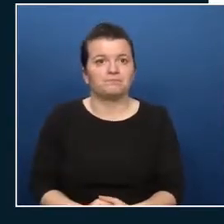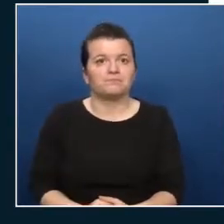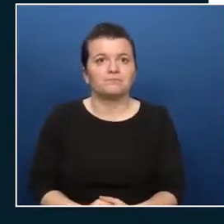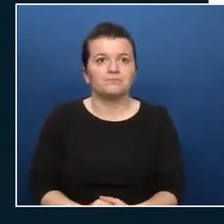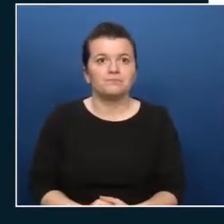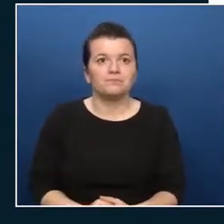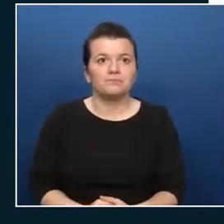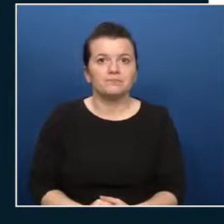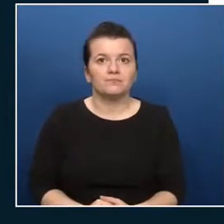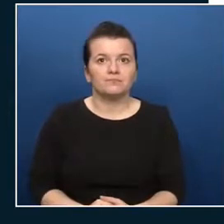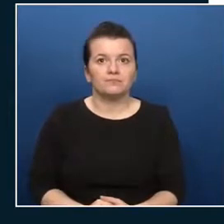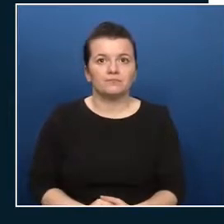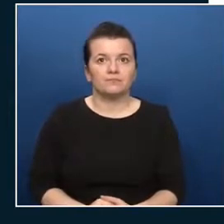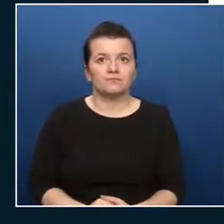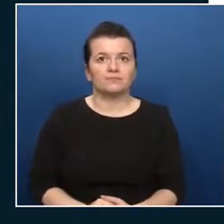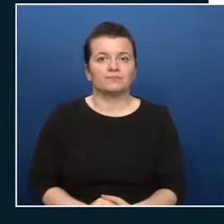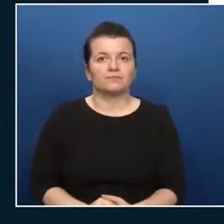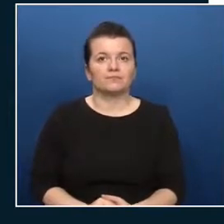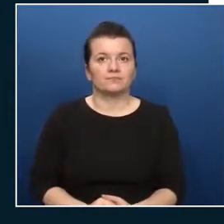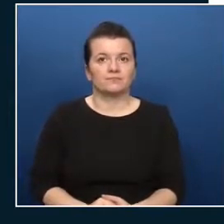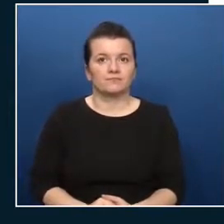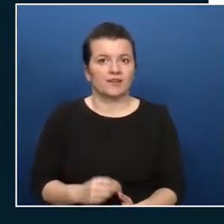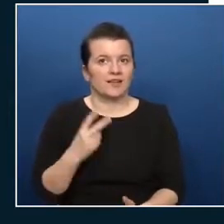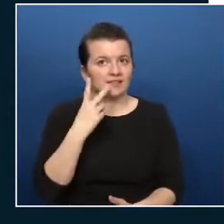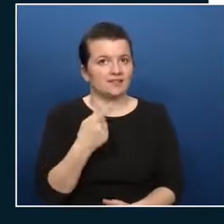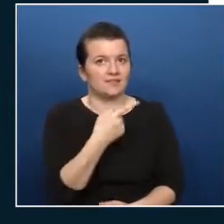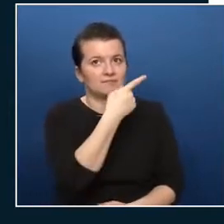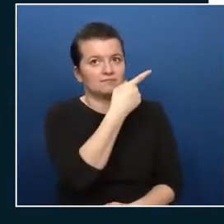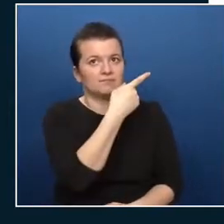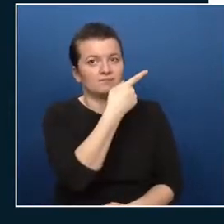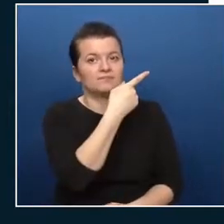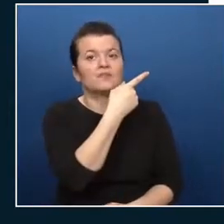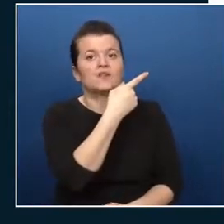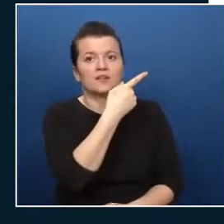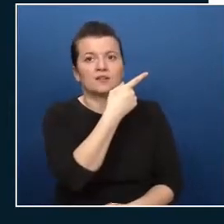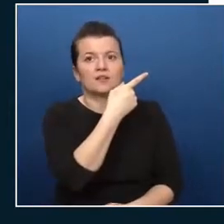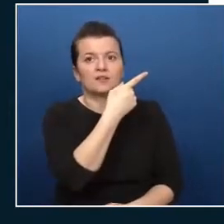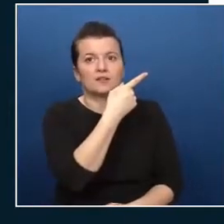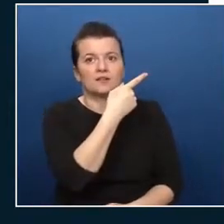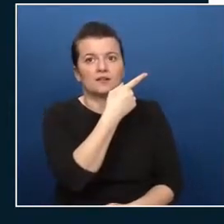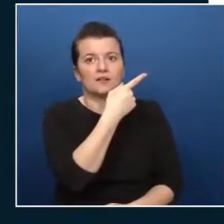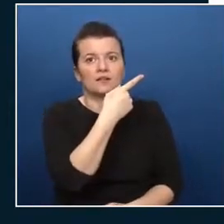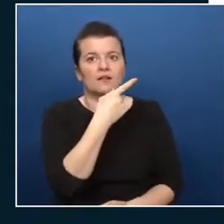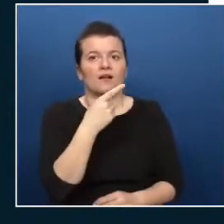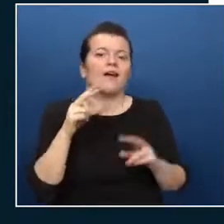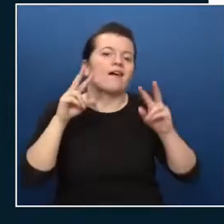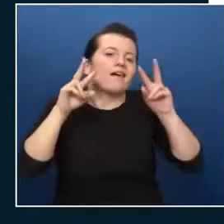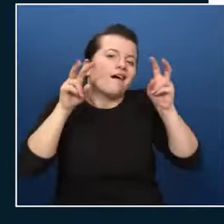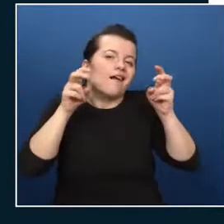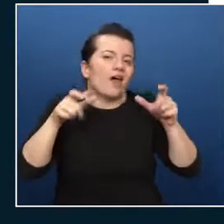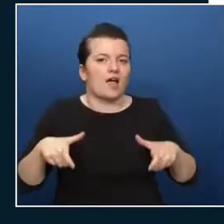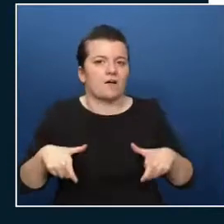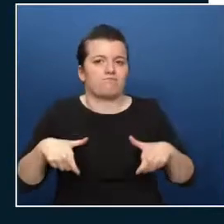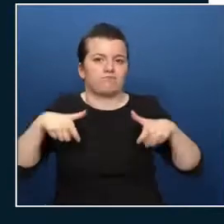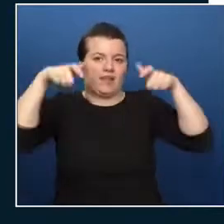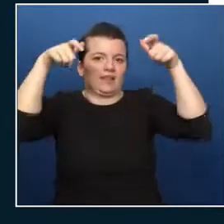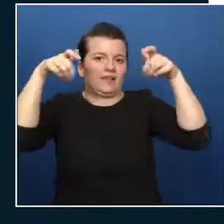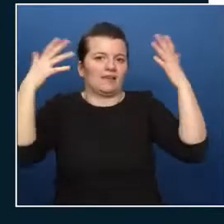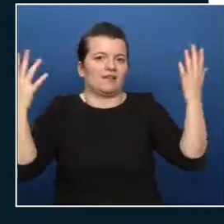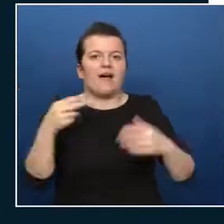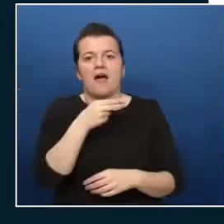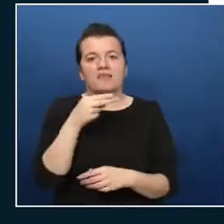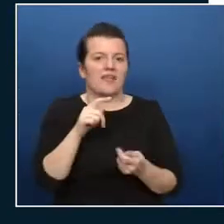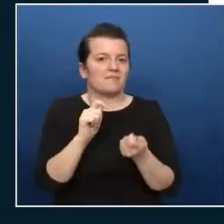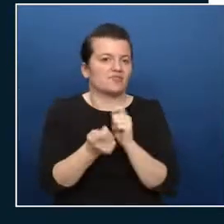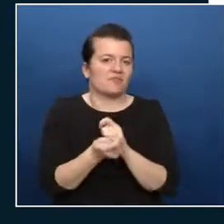is always the tenant root group someone here and it's built in so you cannot do anything with it you can rename it but that's not best